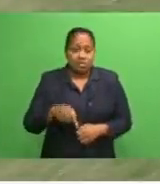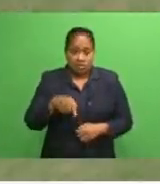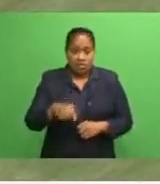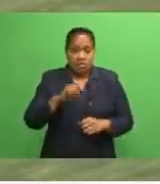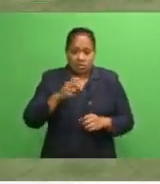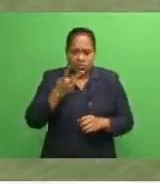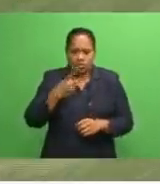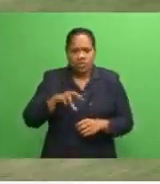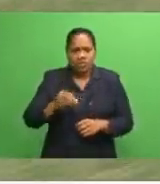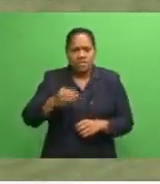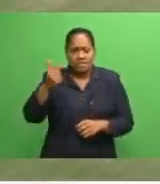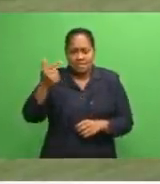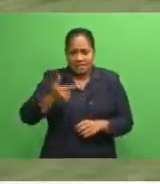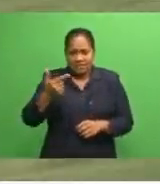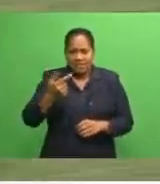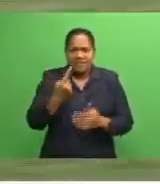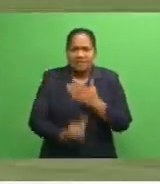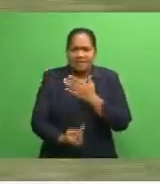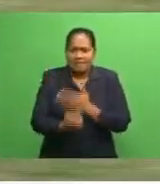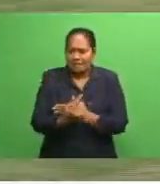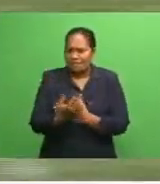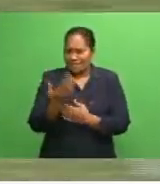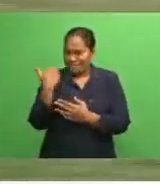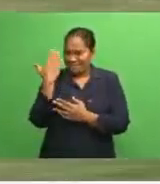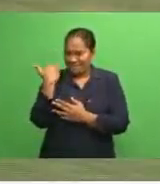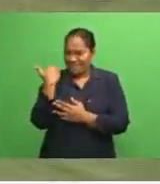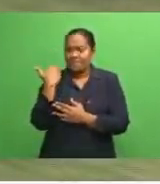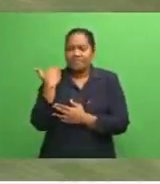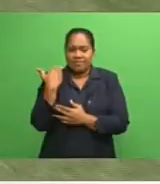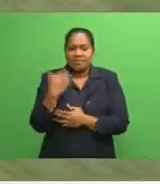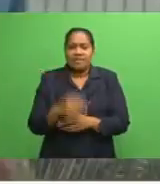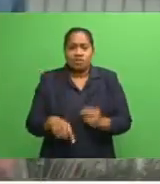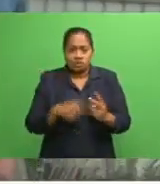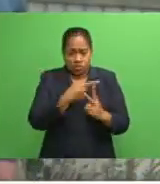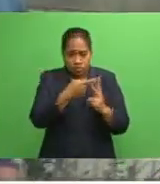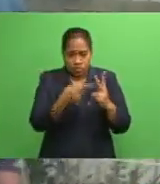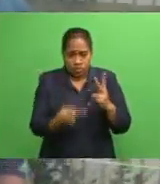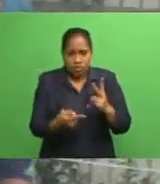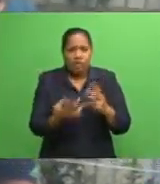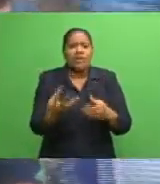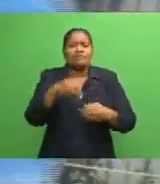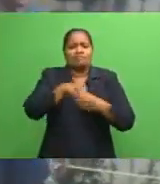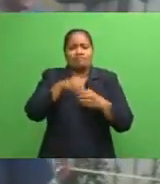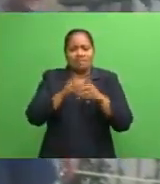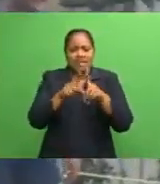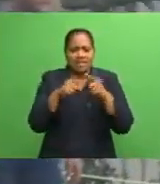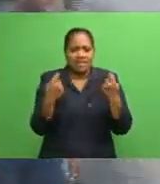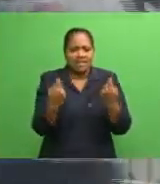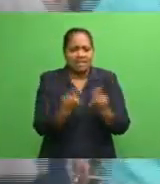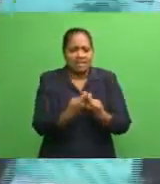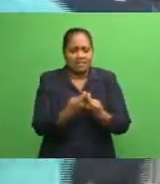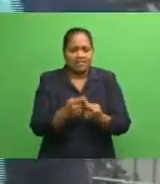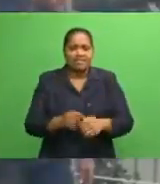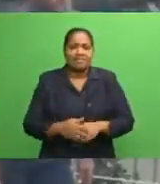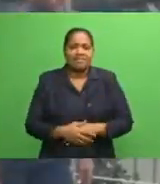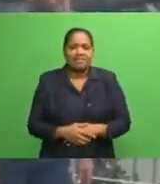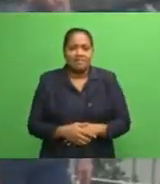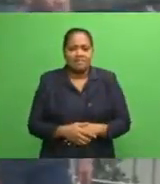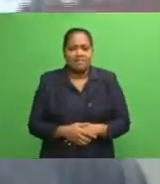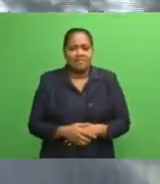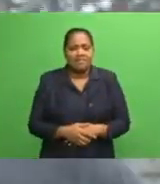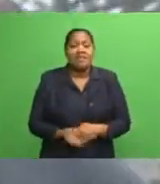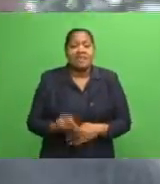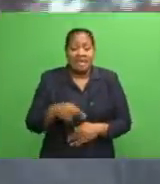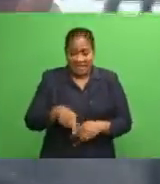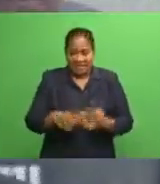2017. Two current Suva players, Ratumeli Kurisaru and John Stewart, were part of their team. Suva captain Sireli Lendua has reminded